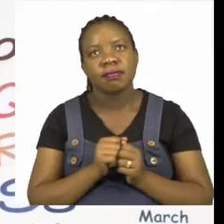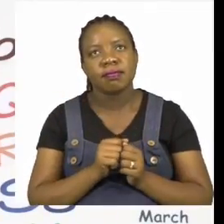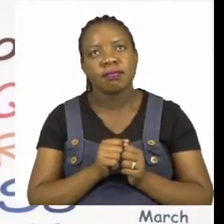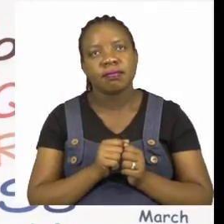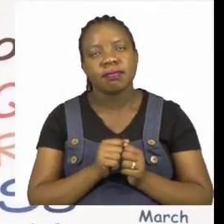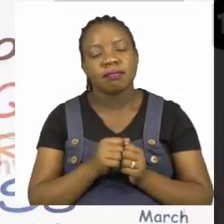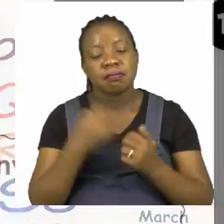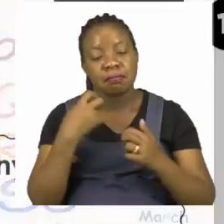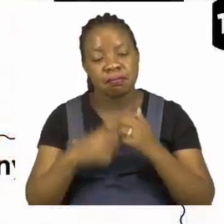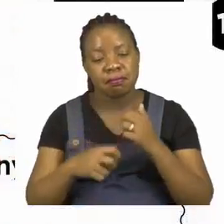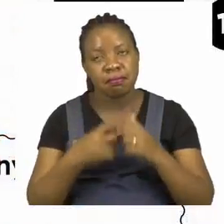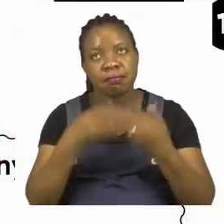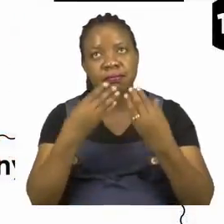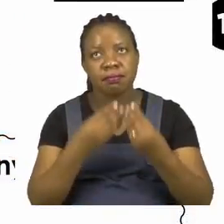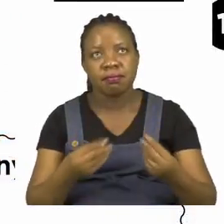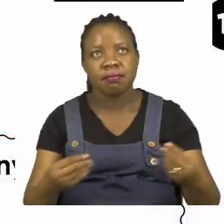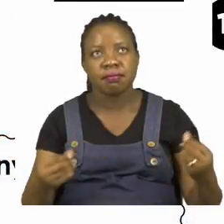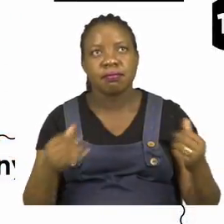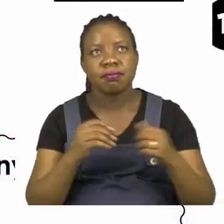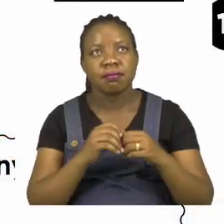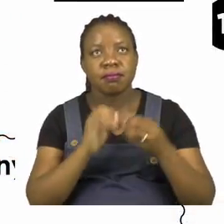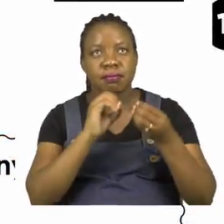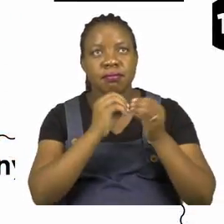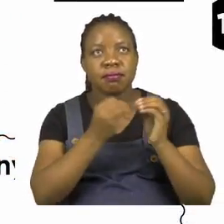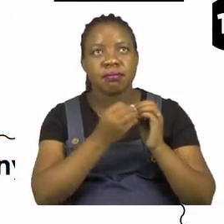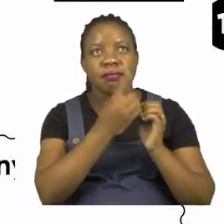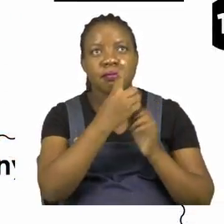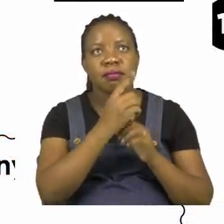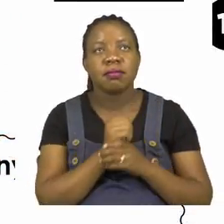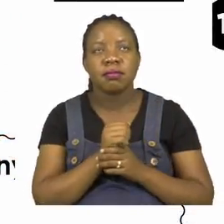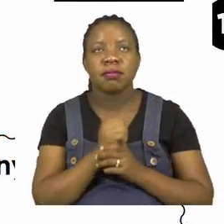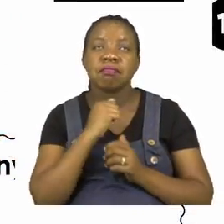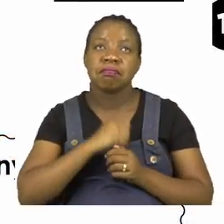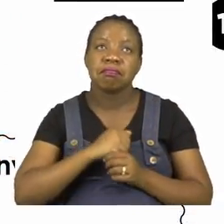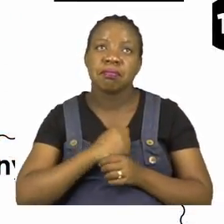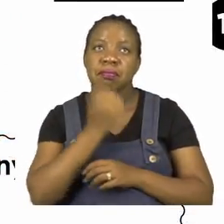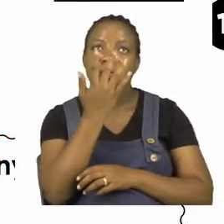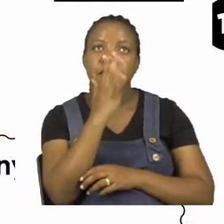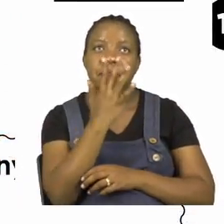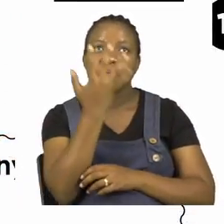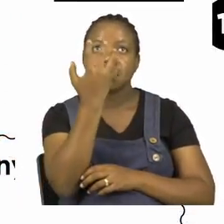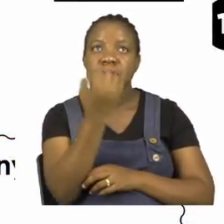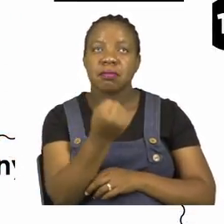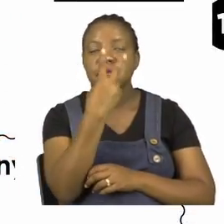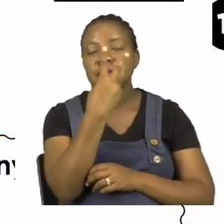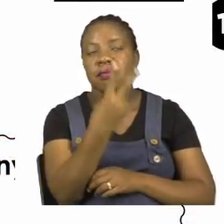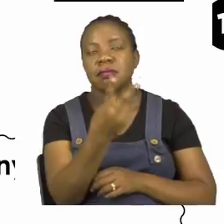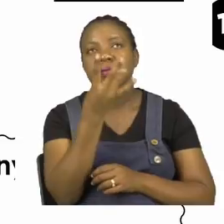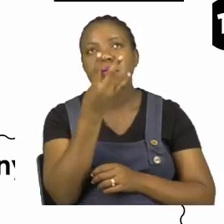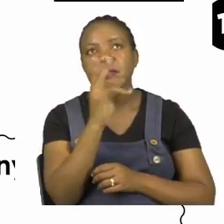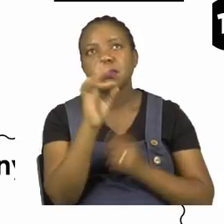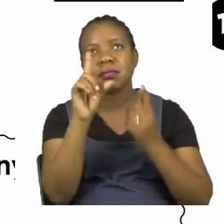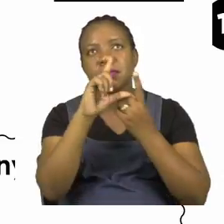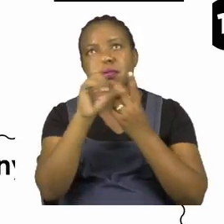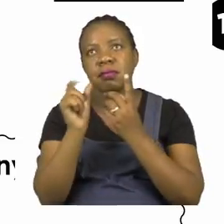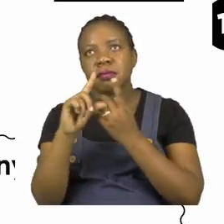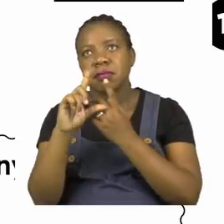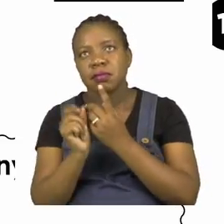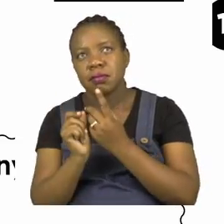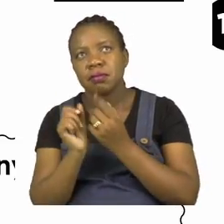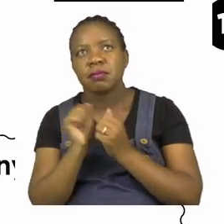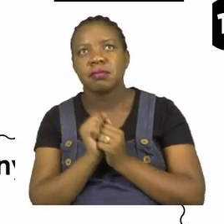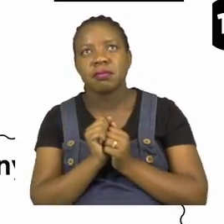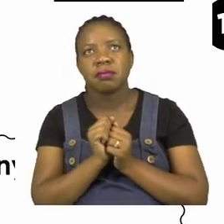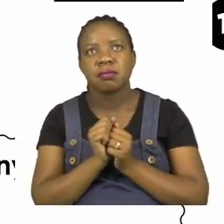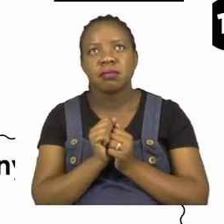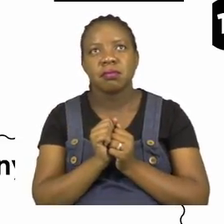together. The first one says my plant has 27 leaves.